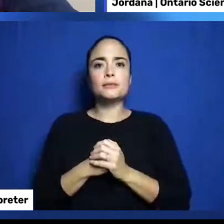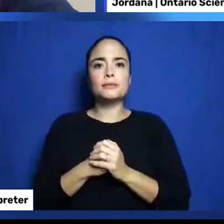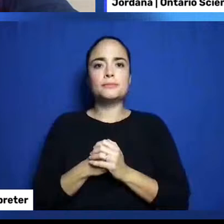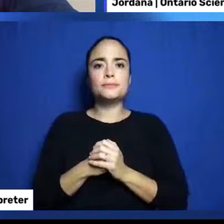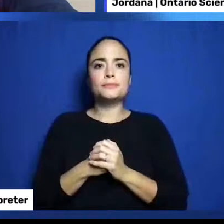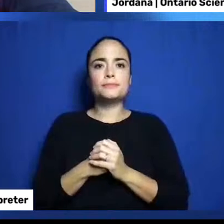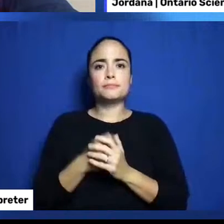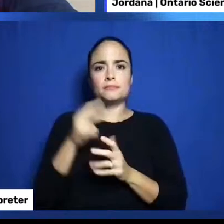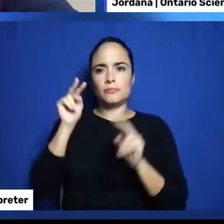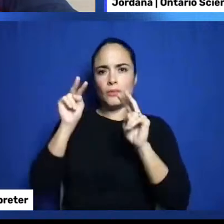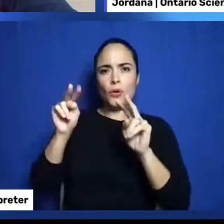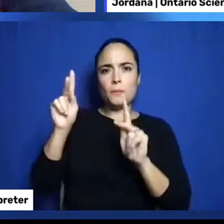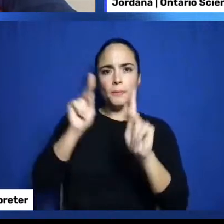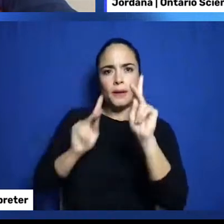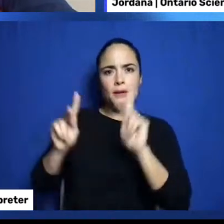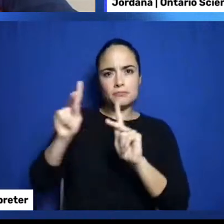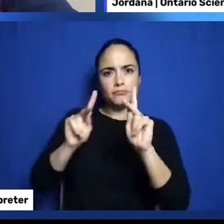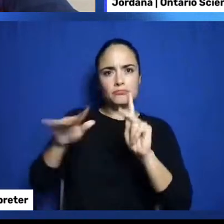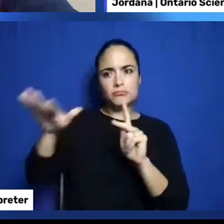math.